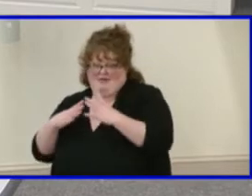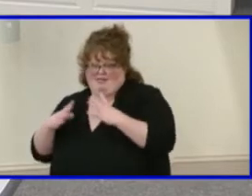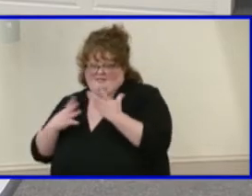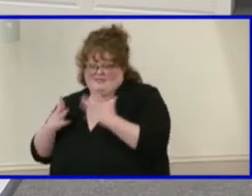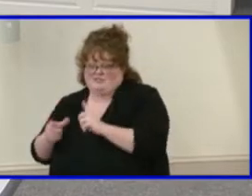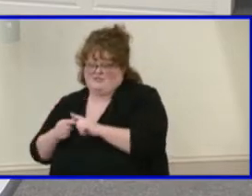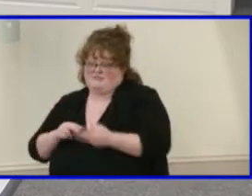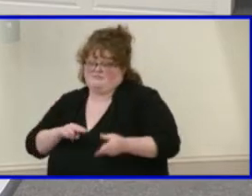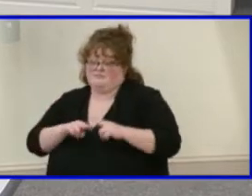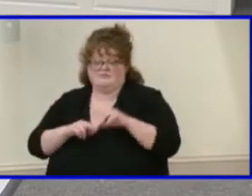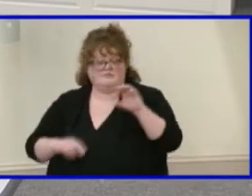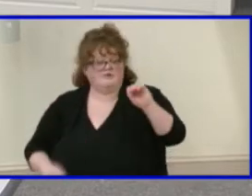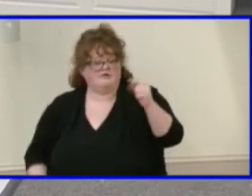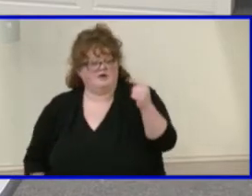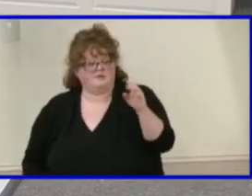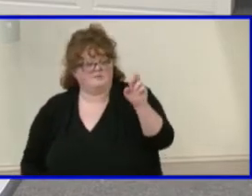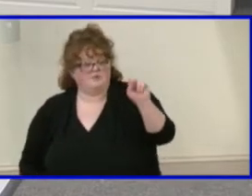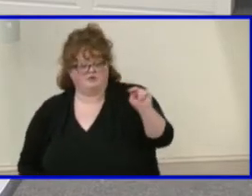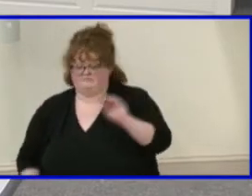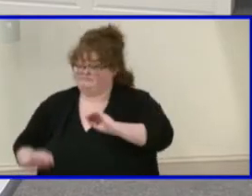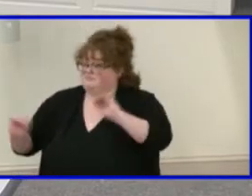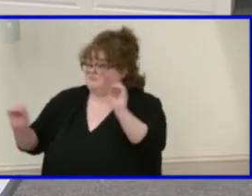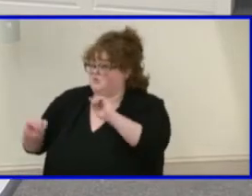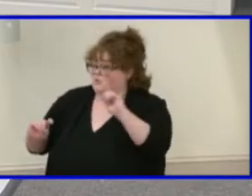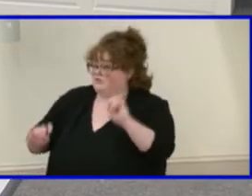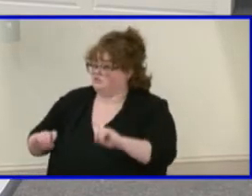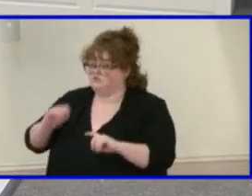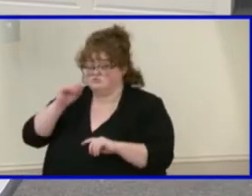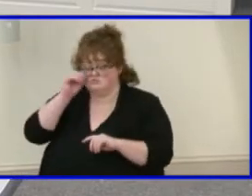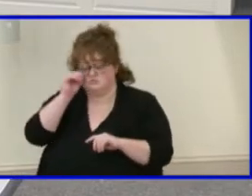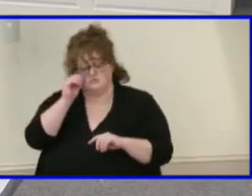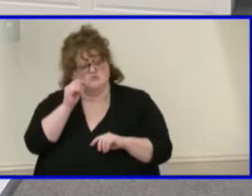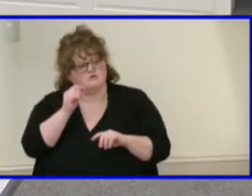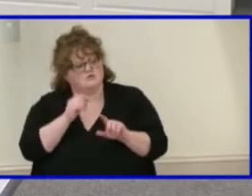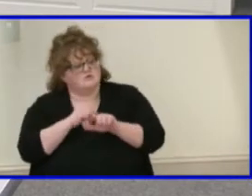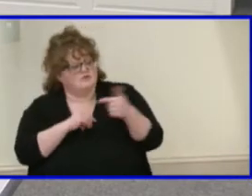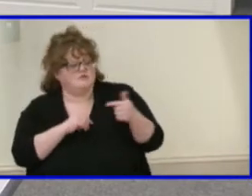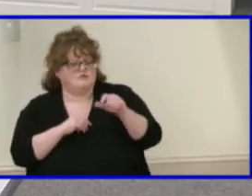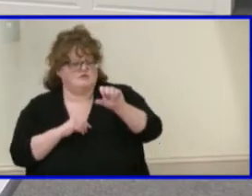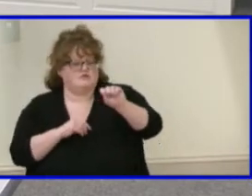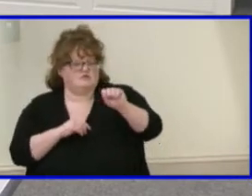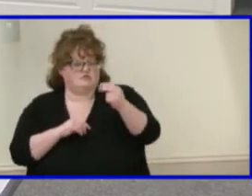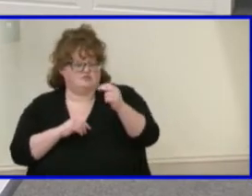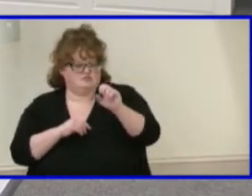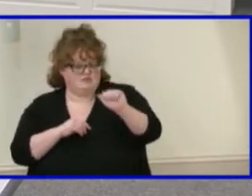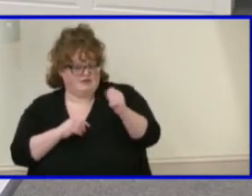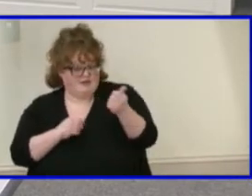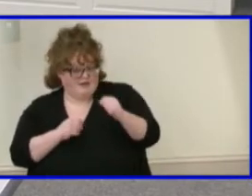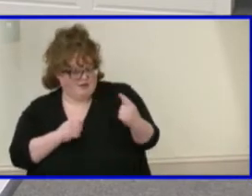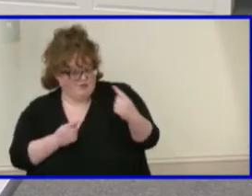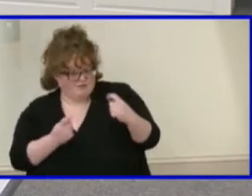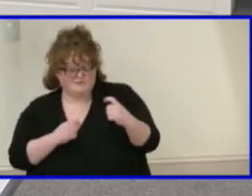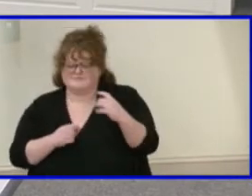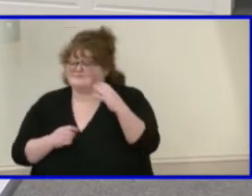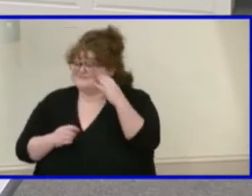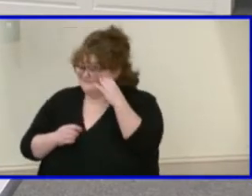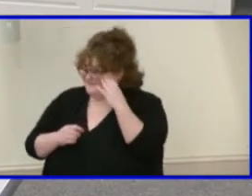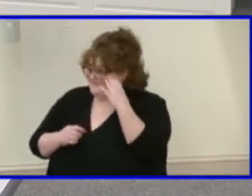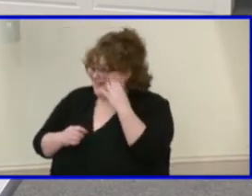No questions. Thank you. Thank you, Mrs. Kinsella. I'm sorry, Mrs. Shea. I apologize. I know we're all wearing masks.